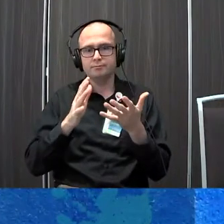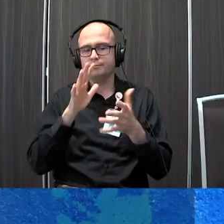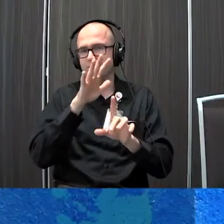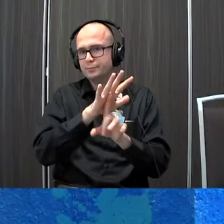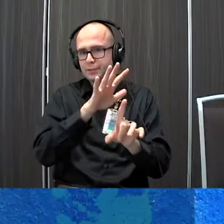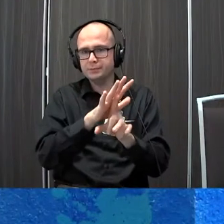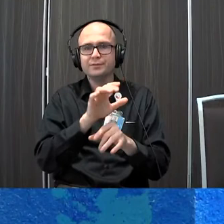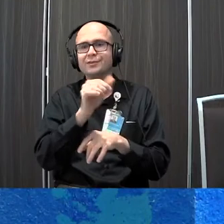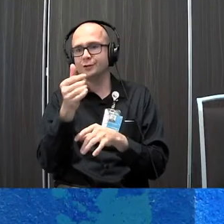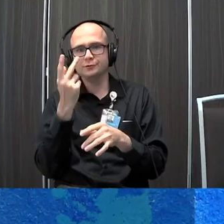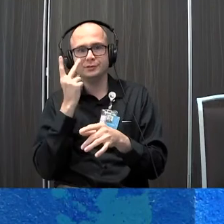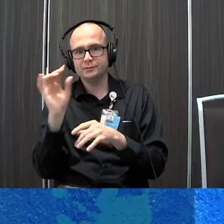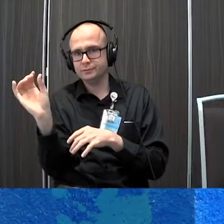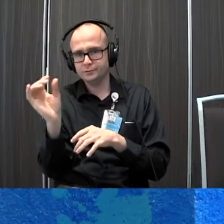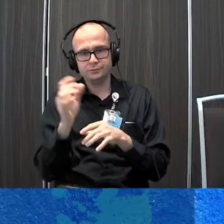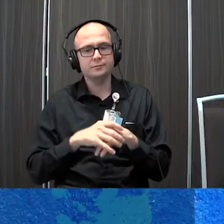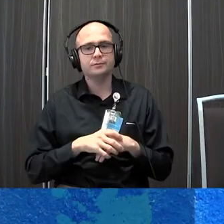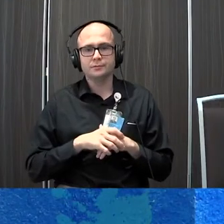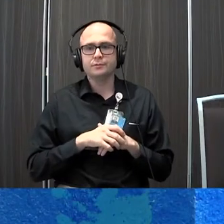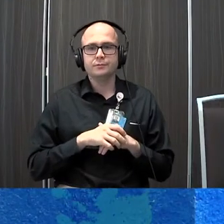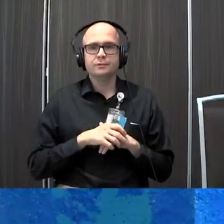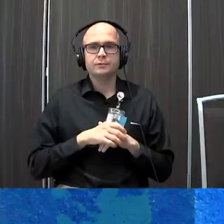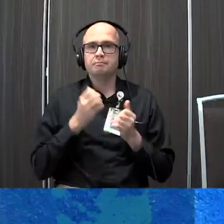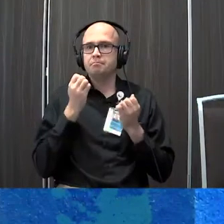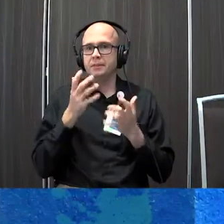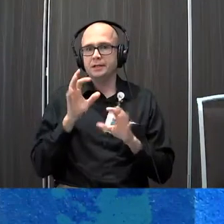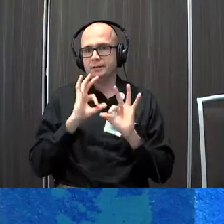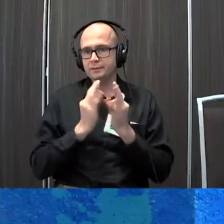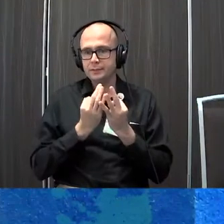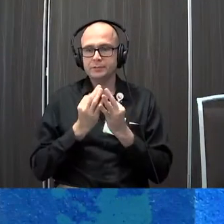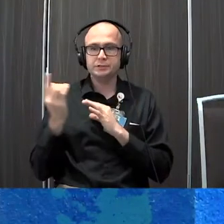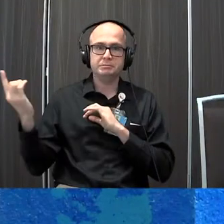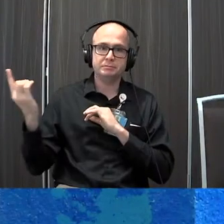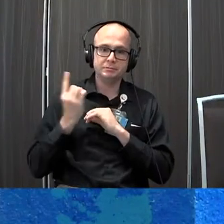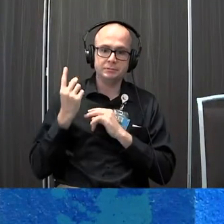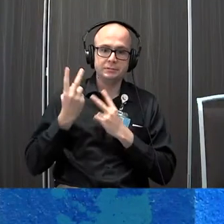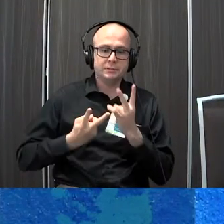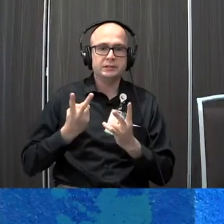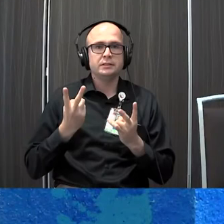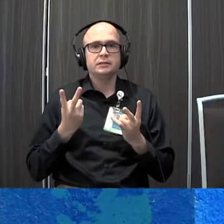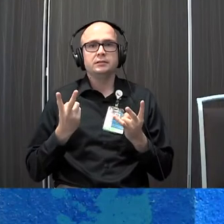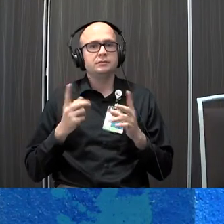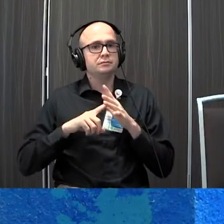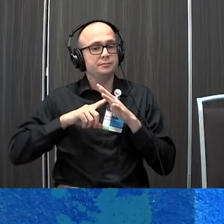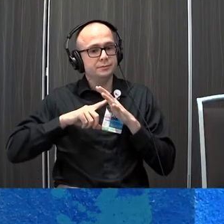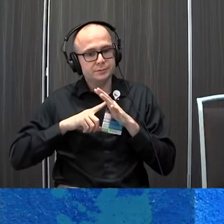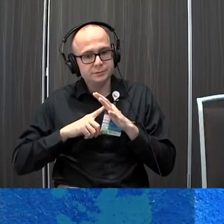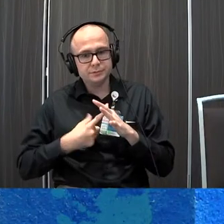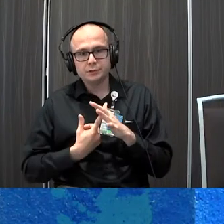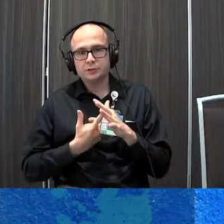that you see here and many families do come to us sometimes where they've already begun to